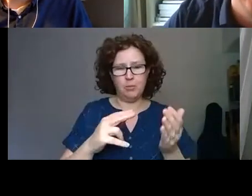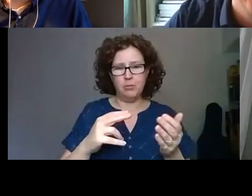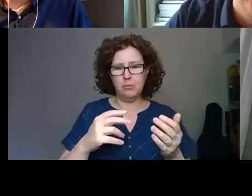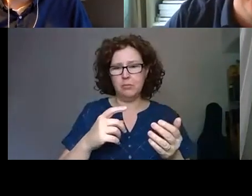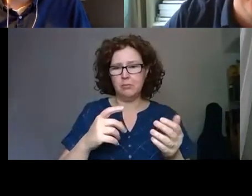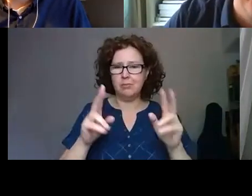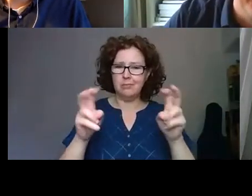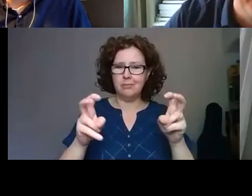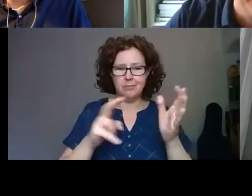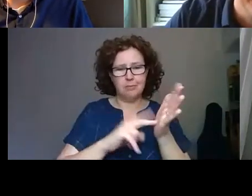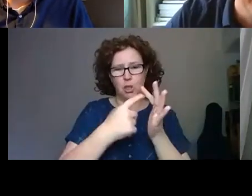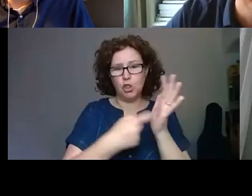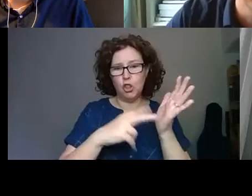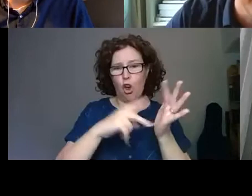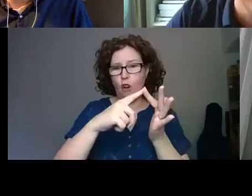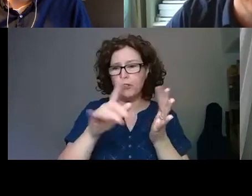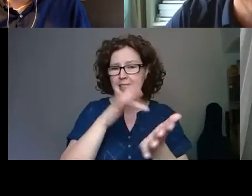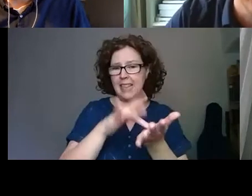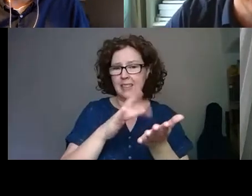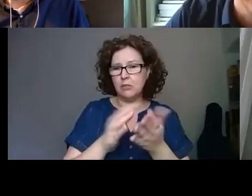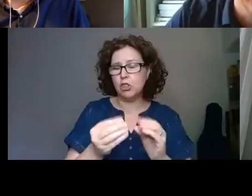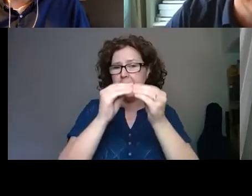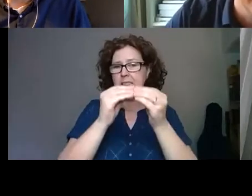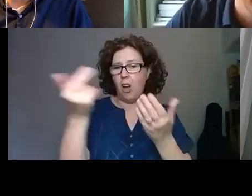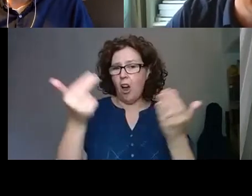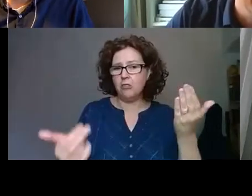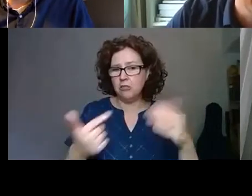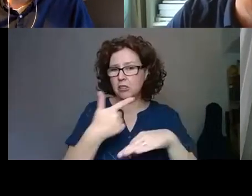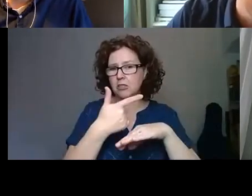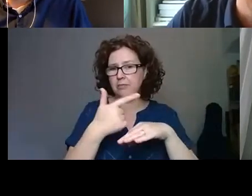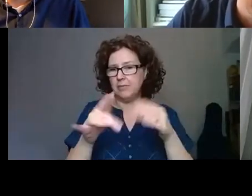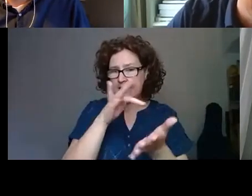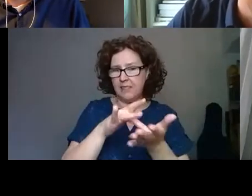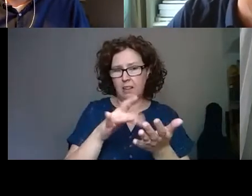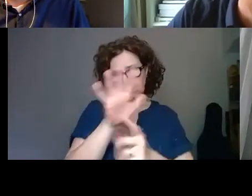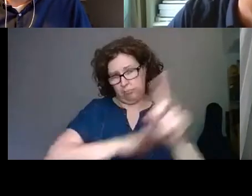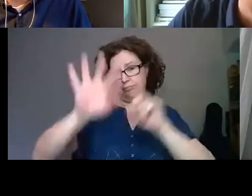is a creative media art center based in Northern Ireland. work right across Northern Ireland.